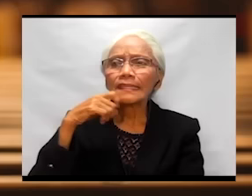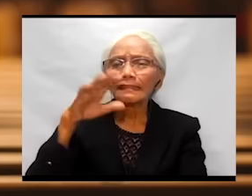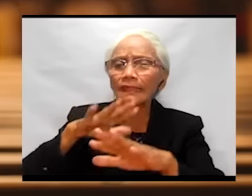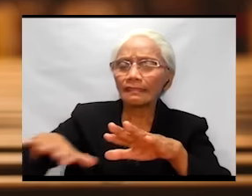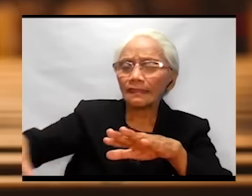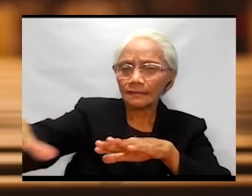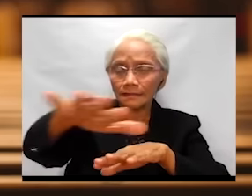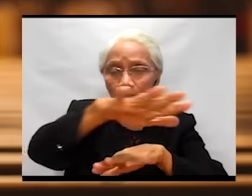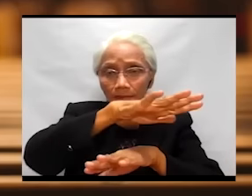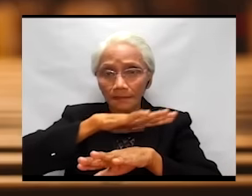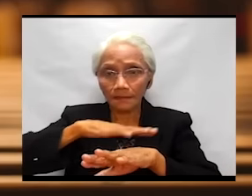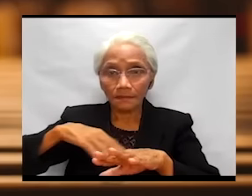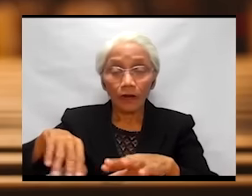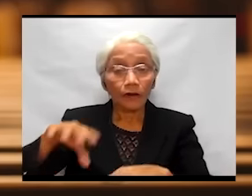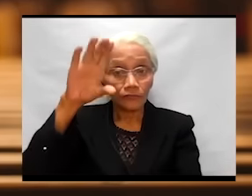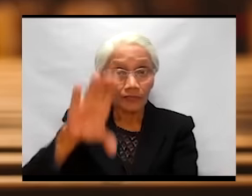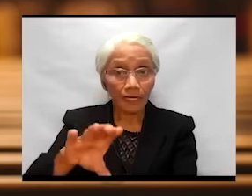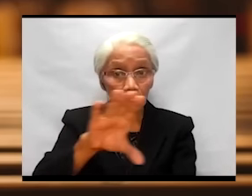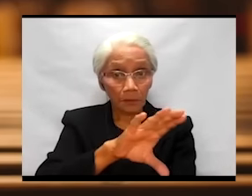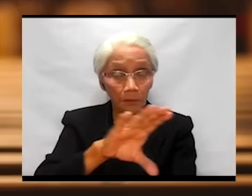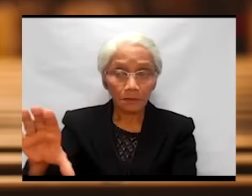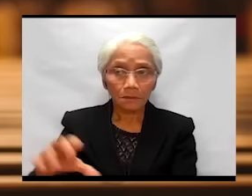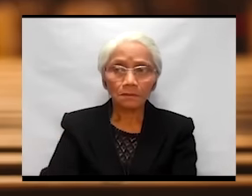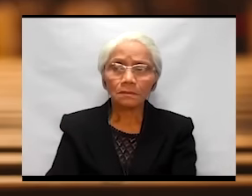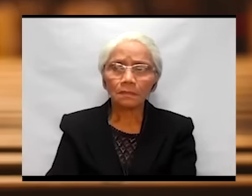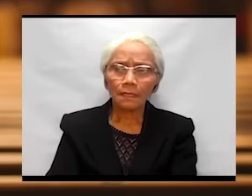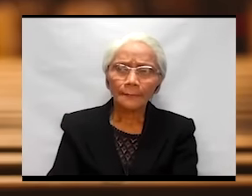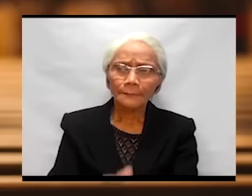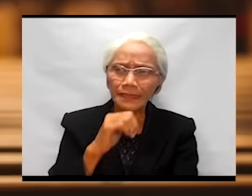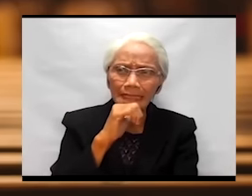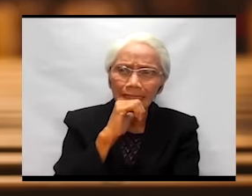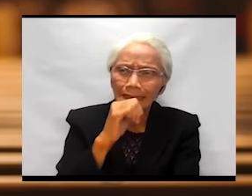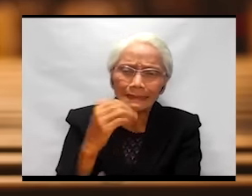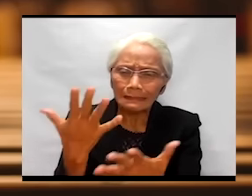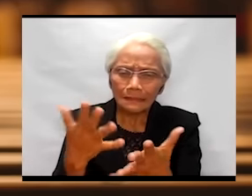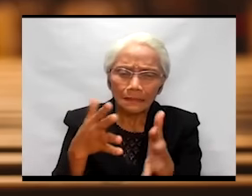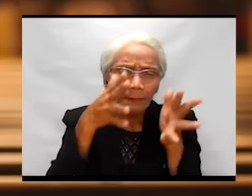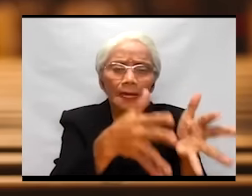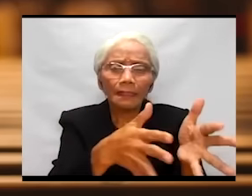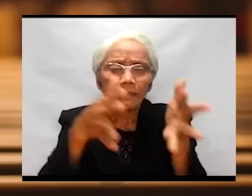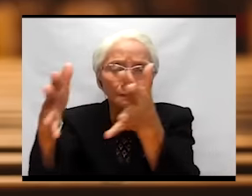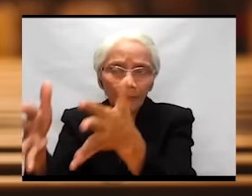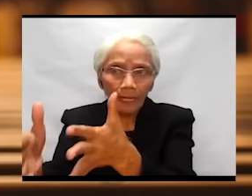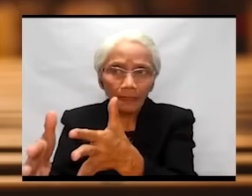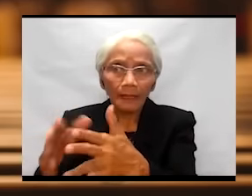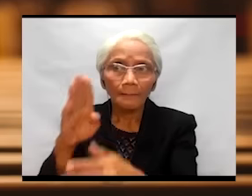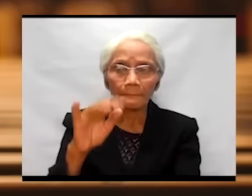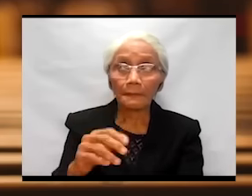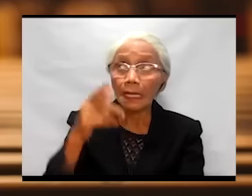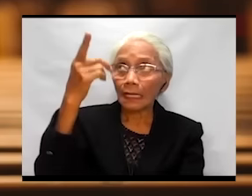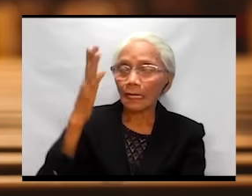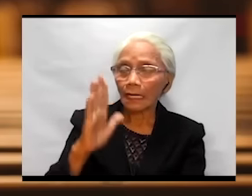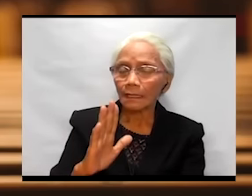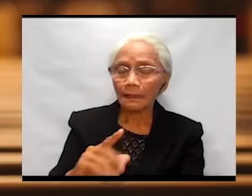desert of the cross, not as abandonment by God,